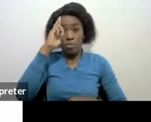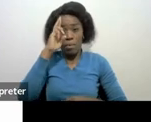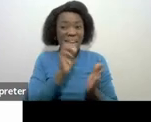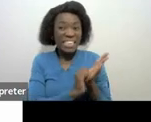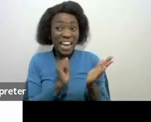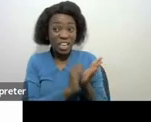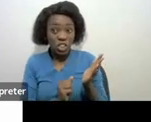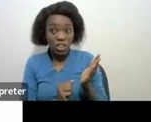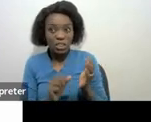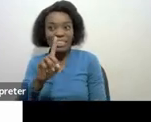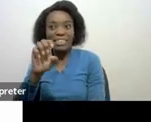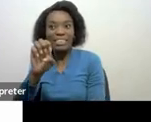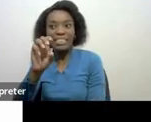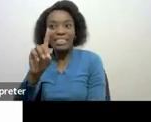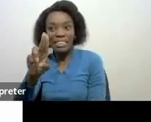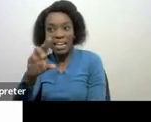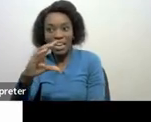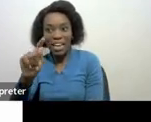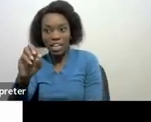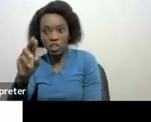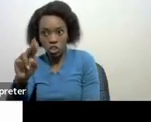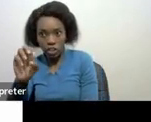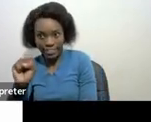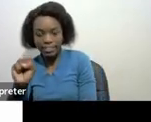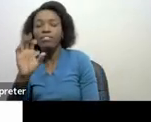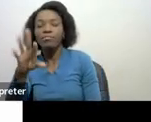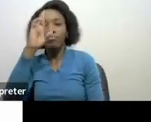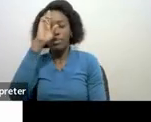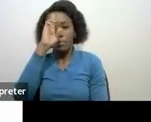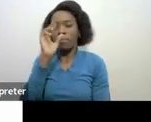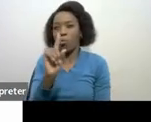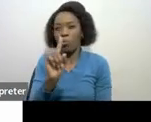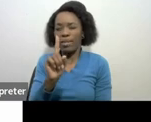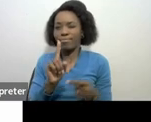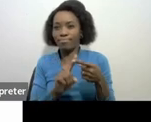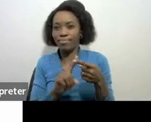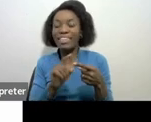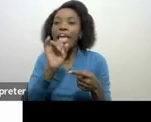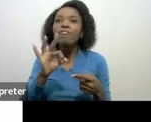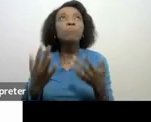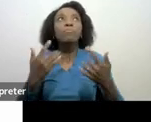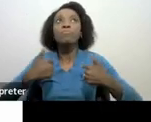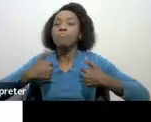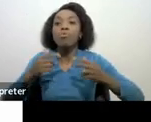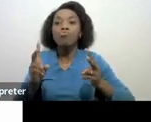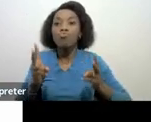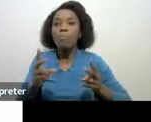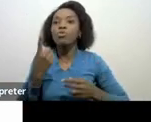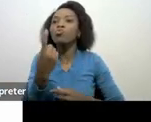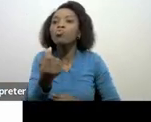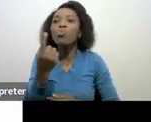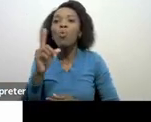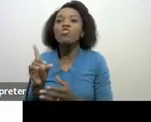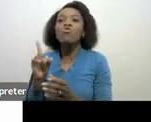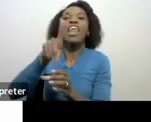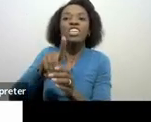side you need to know that looking into this one as well if you are the person who normally does the donations to the